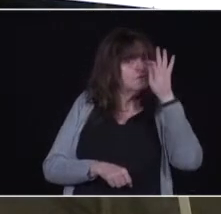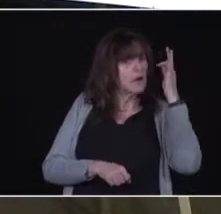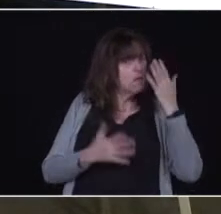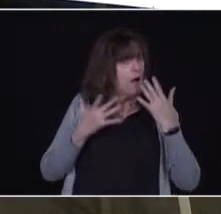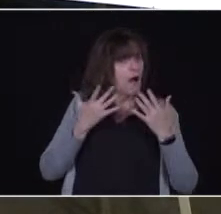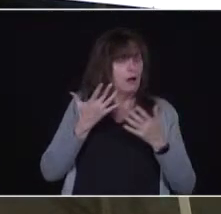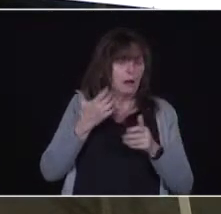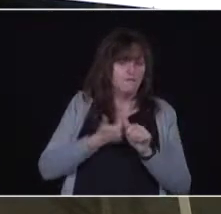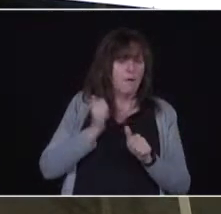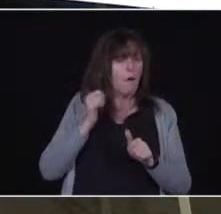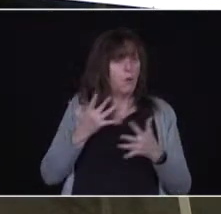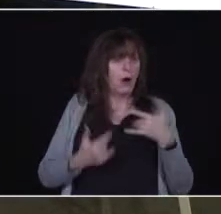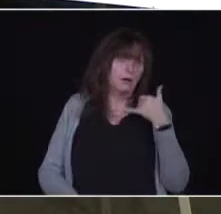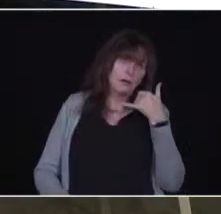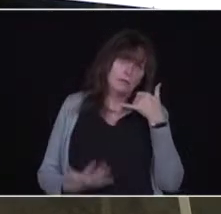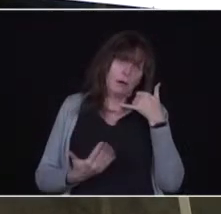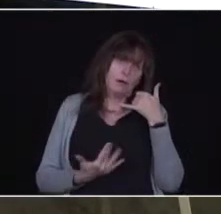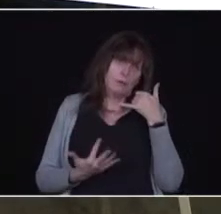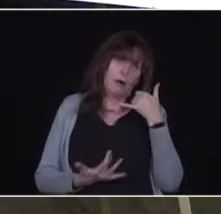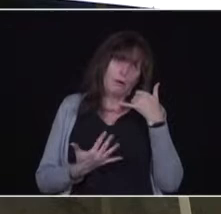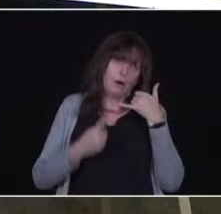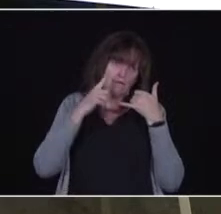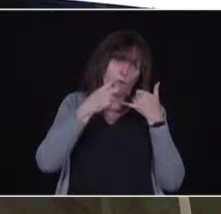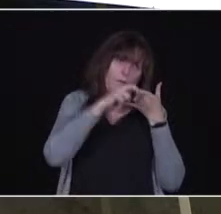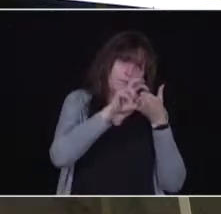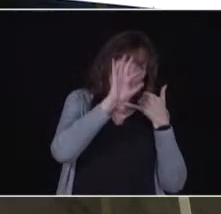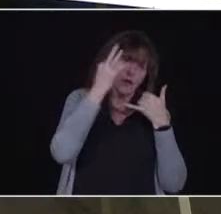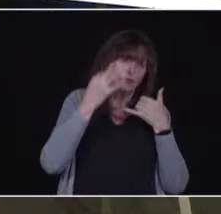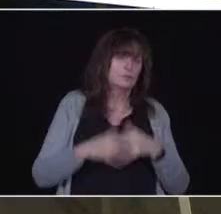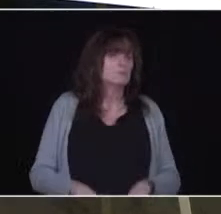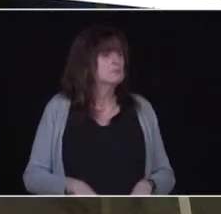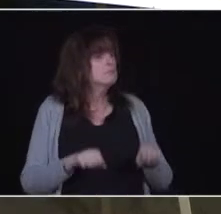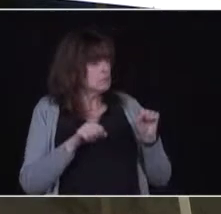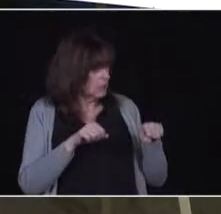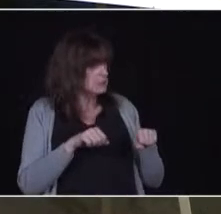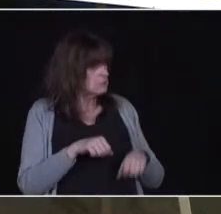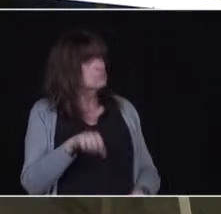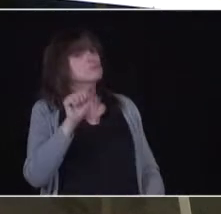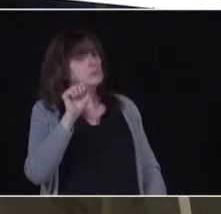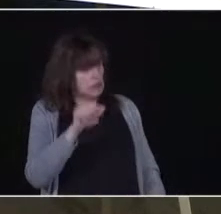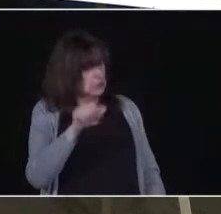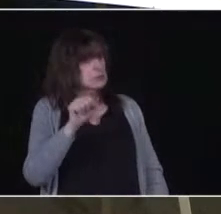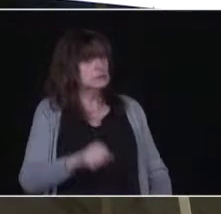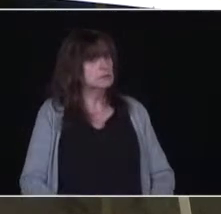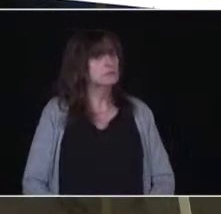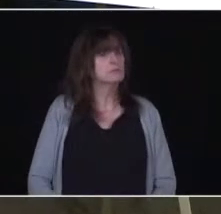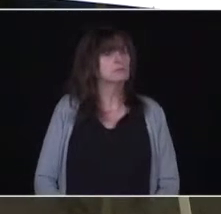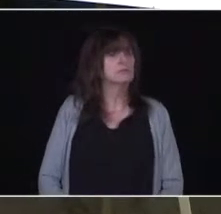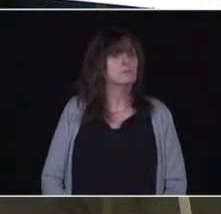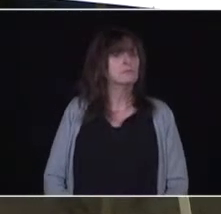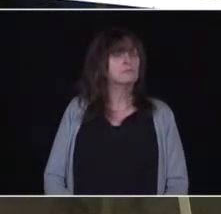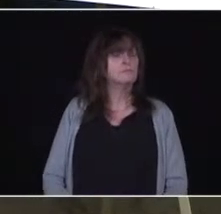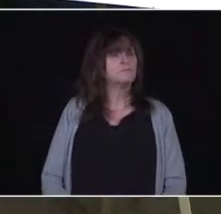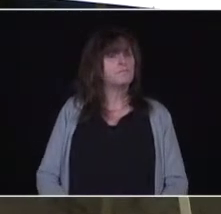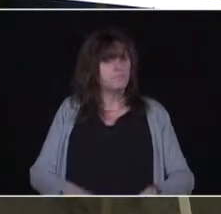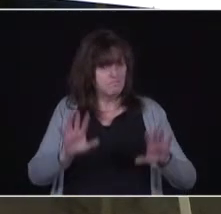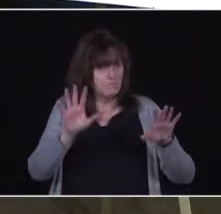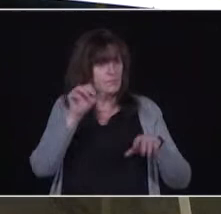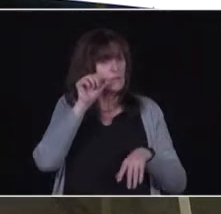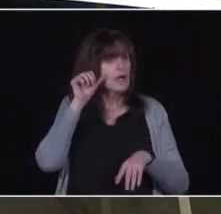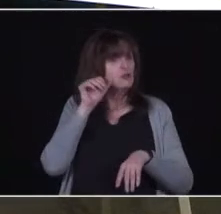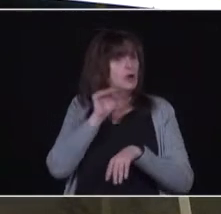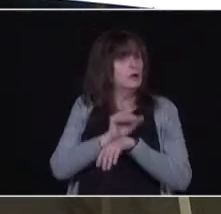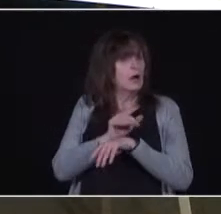I'll answer in more detail. I had a demonstration last night of the online booking system along with many of our team and actually I was